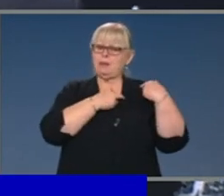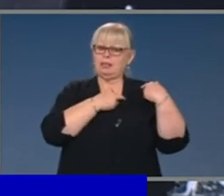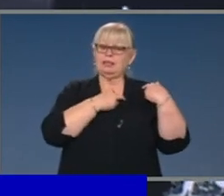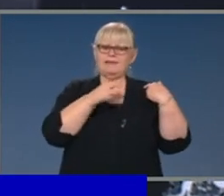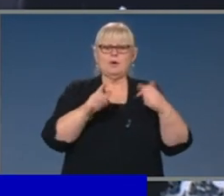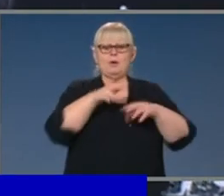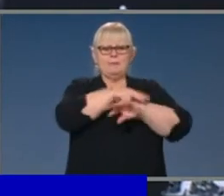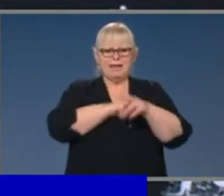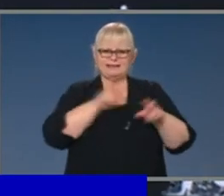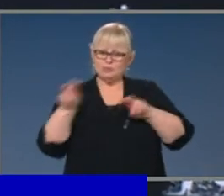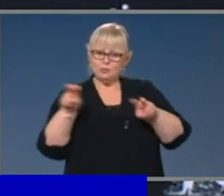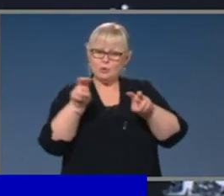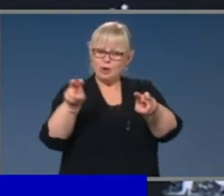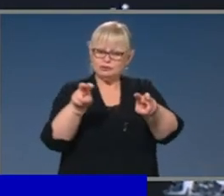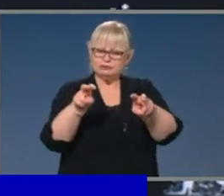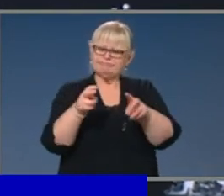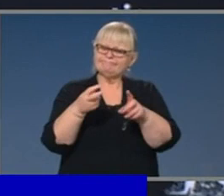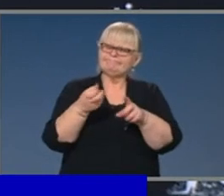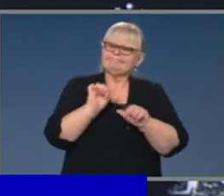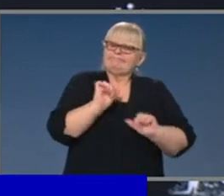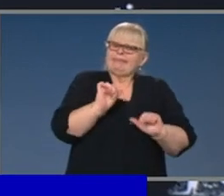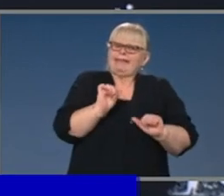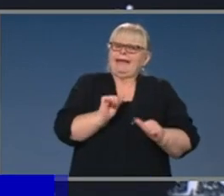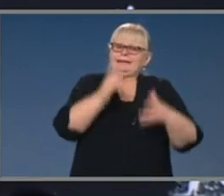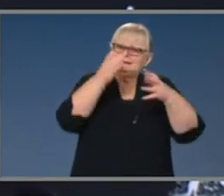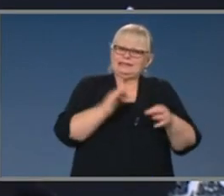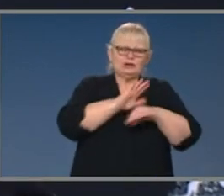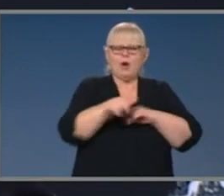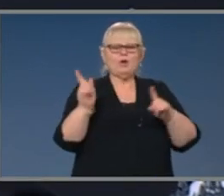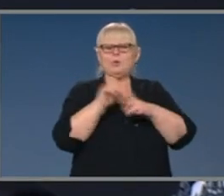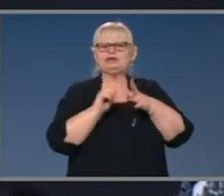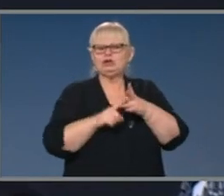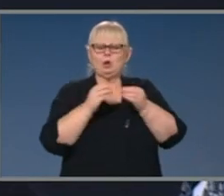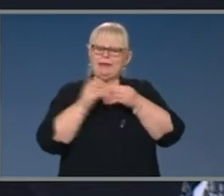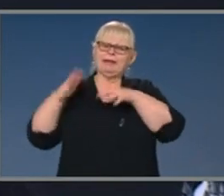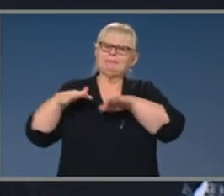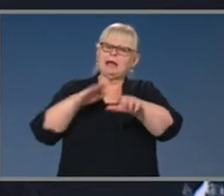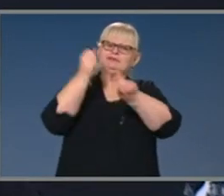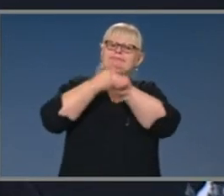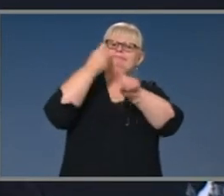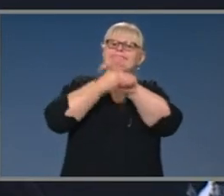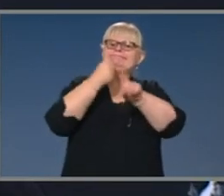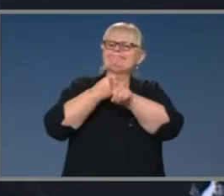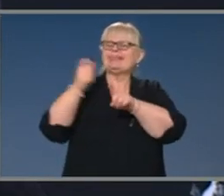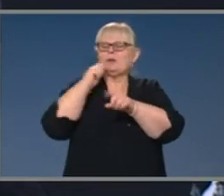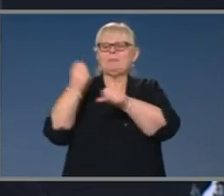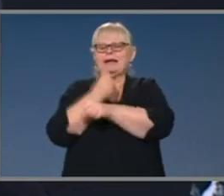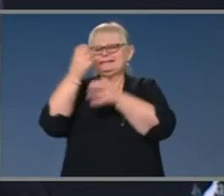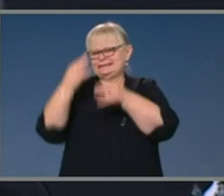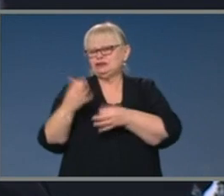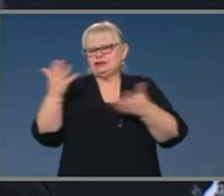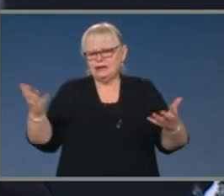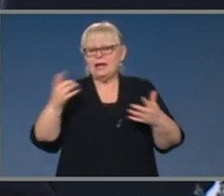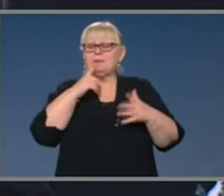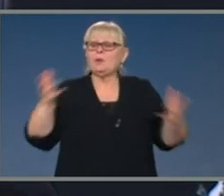jurisdictions, and they will be taking the decisions about what is done in relation to those gatherings. But we would simply